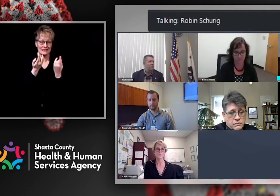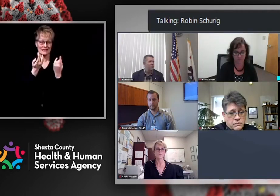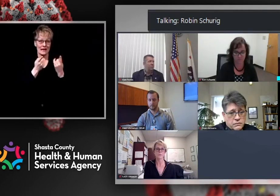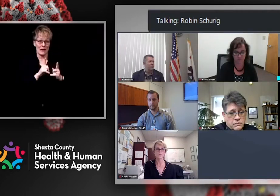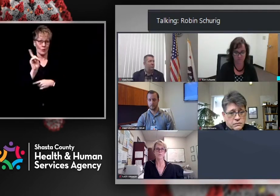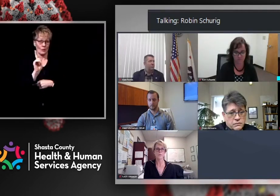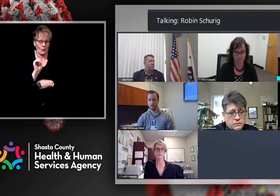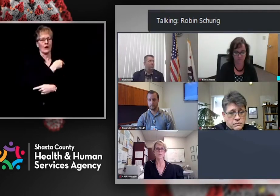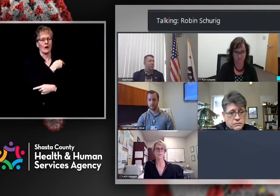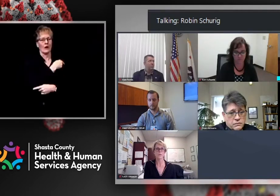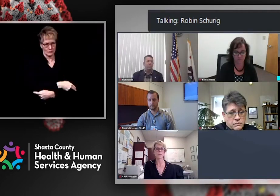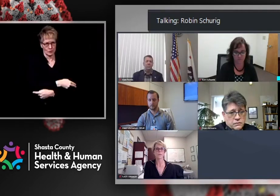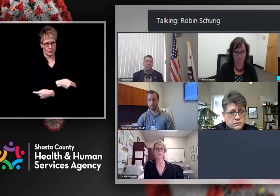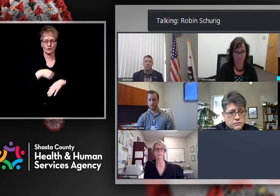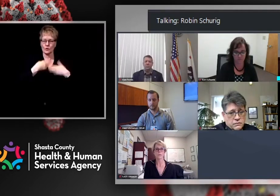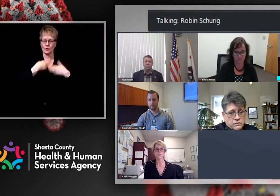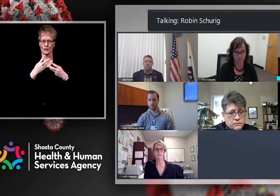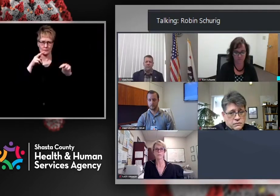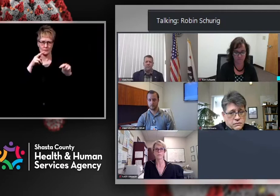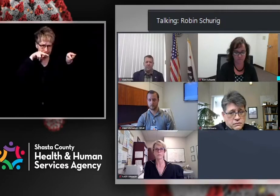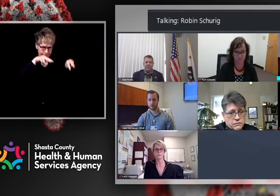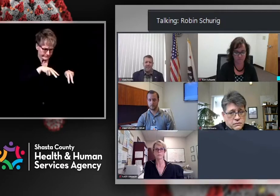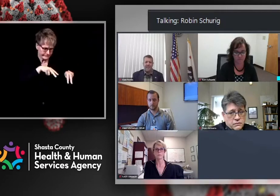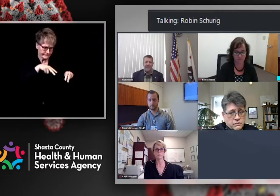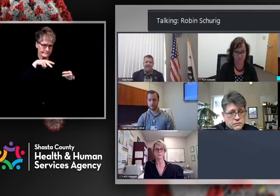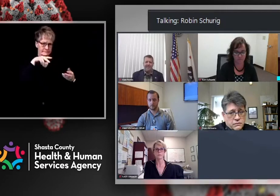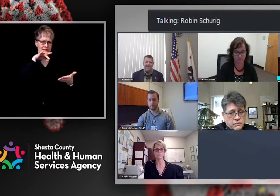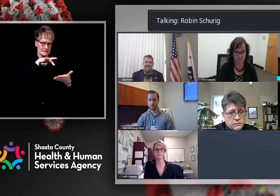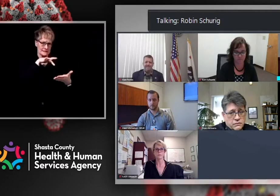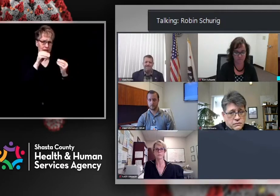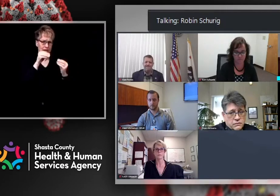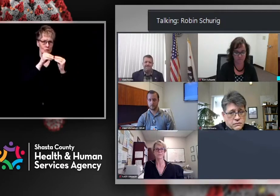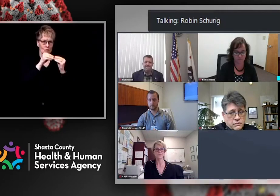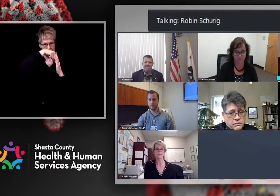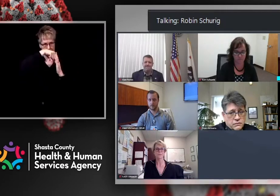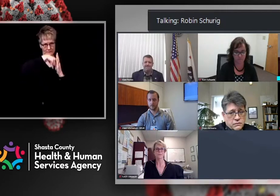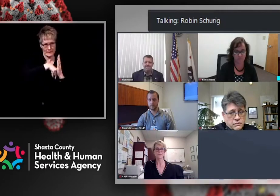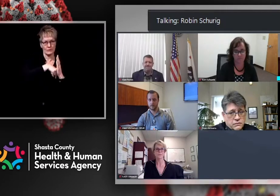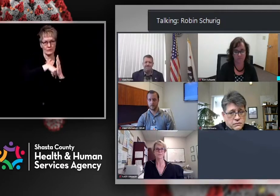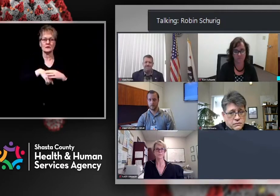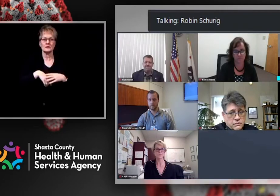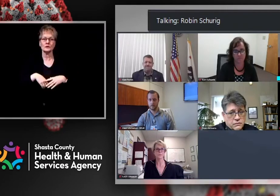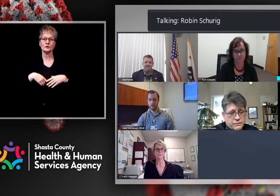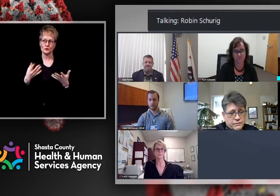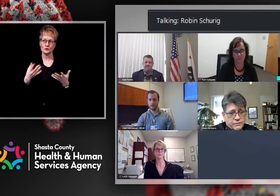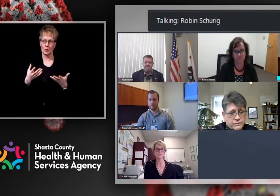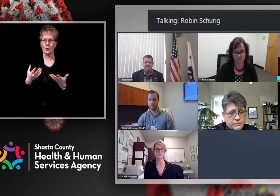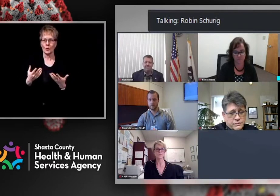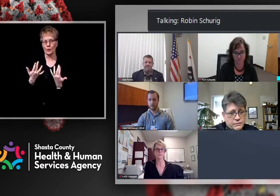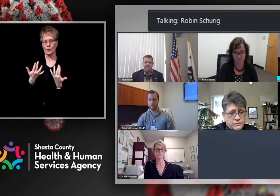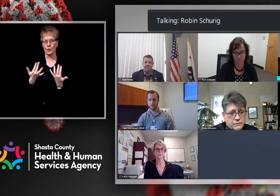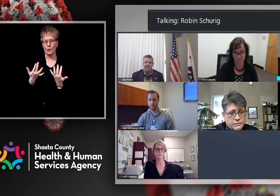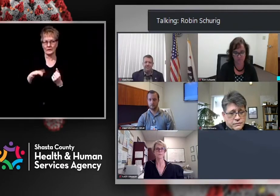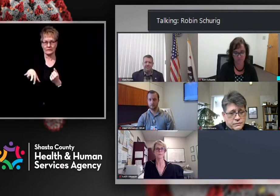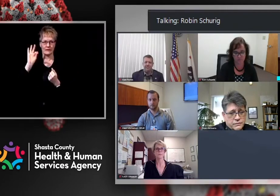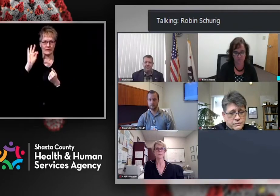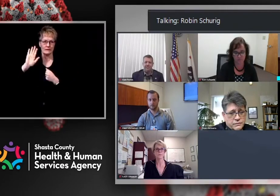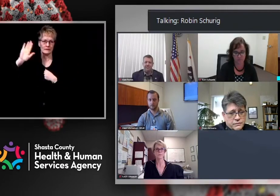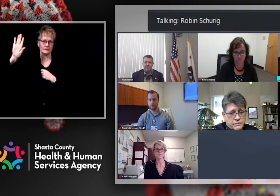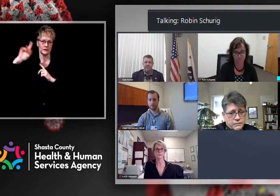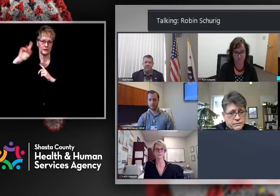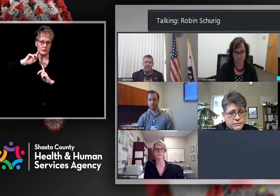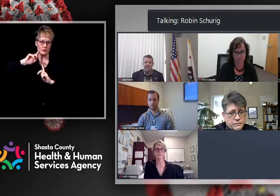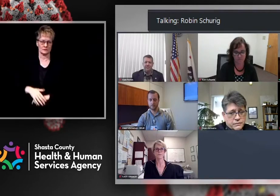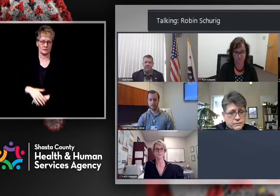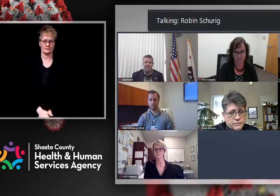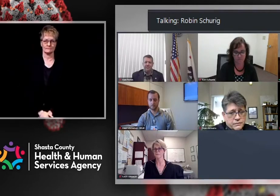release a new figure for our region, we will include that in our daily update, but they may not release anything today. We don't know for sure yet. And that is all I